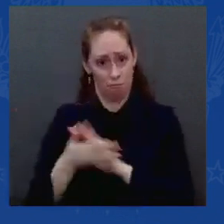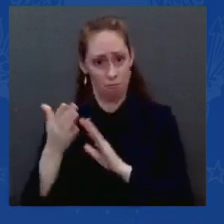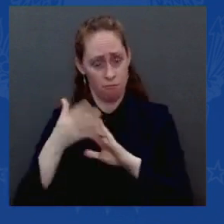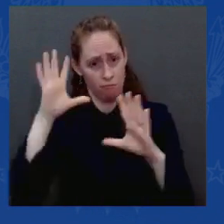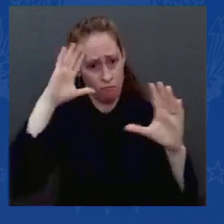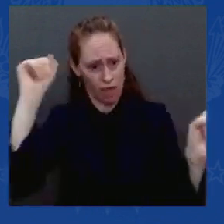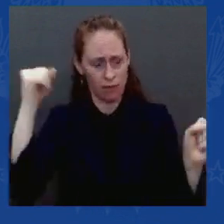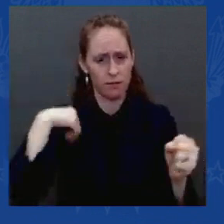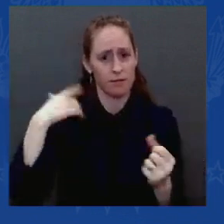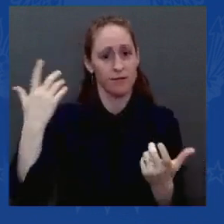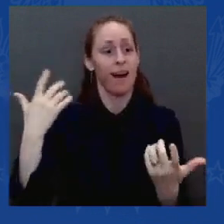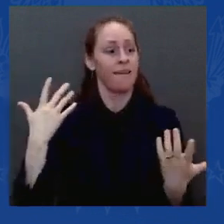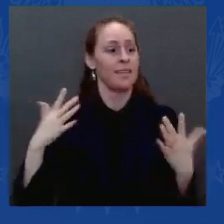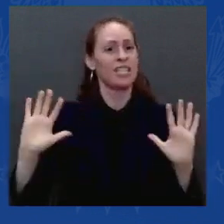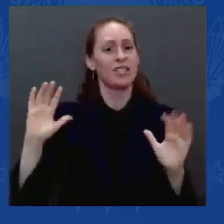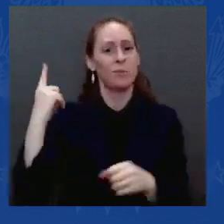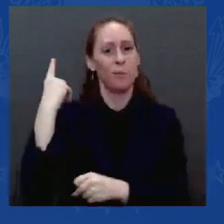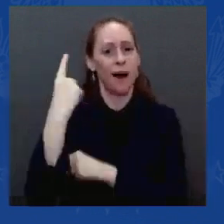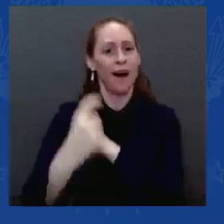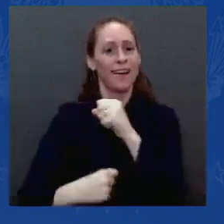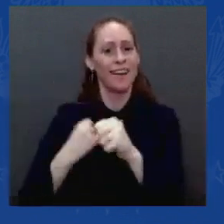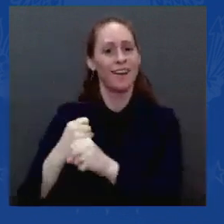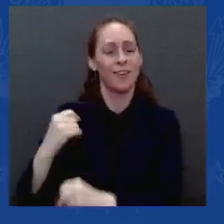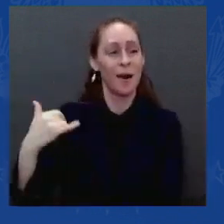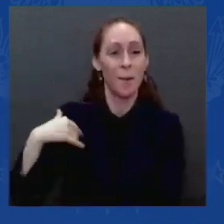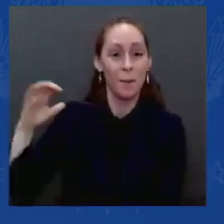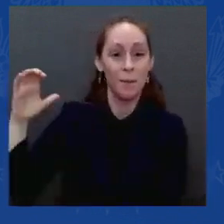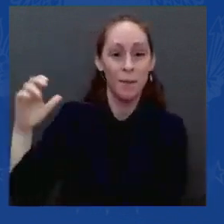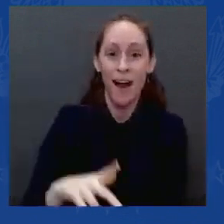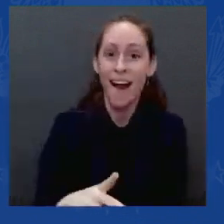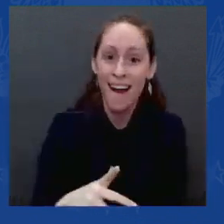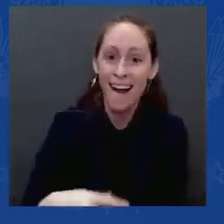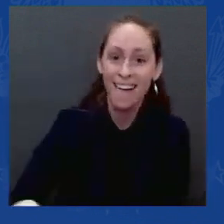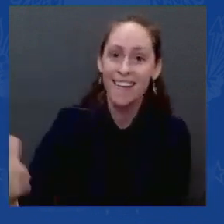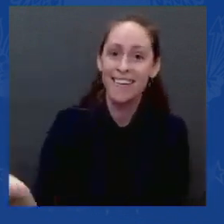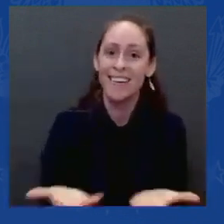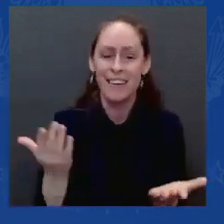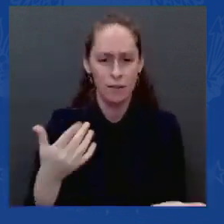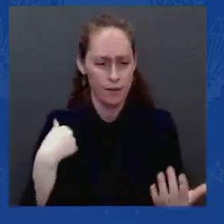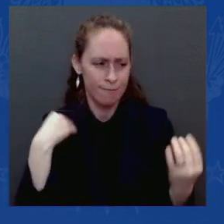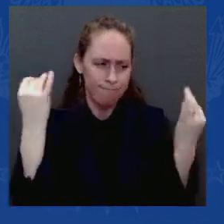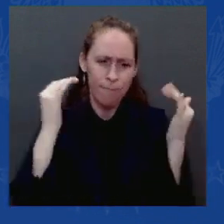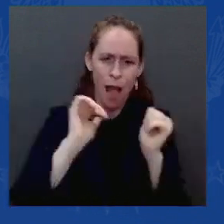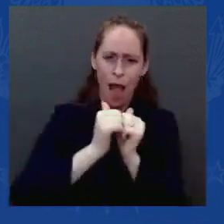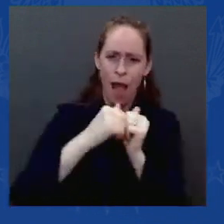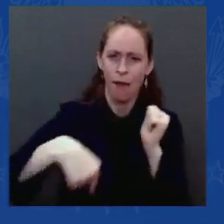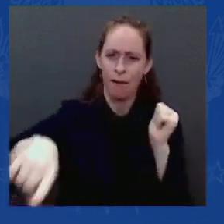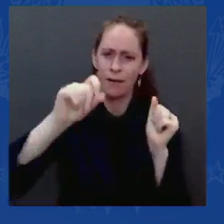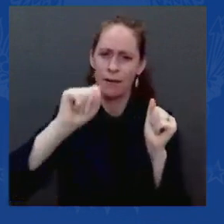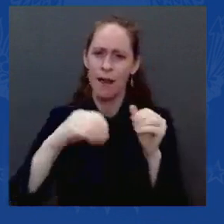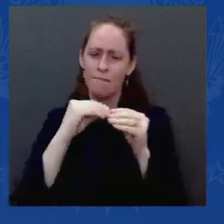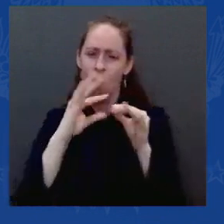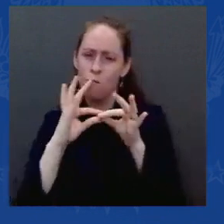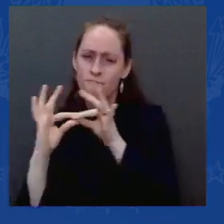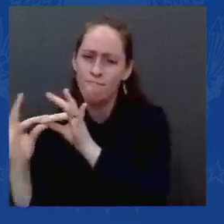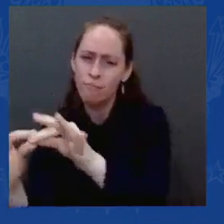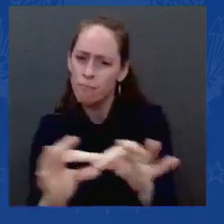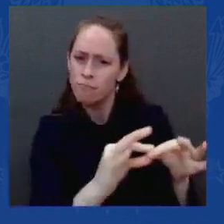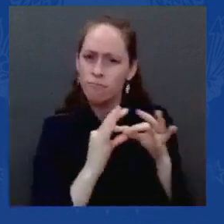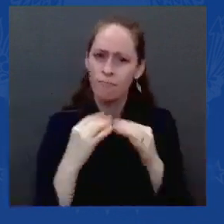together and look forward to the extraordinary opportunities that lie ahead for Pittsburgh and America if we continue to do our job.